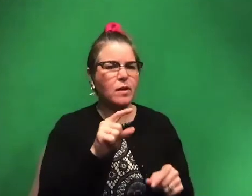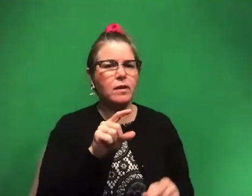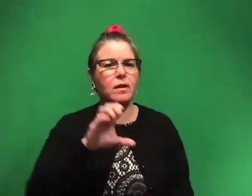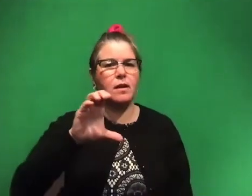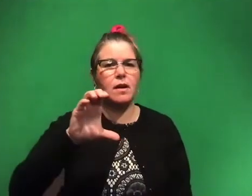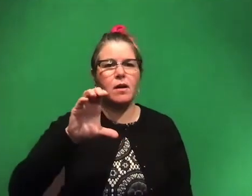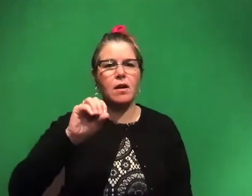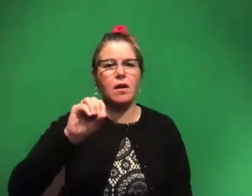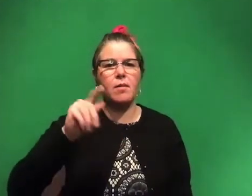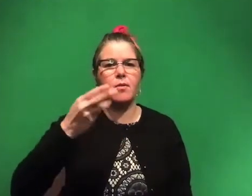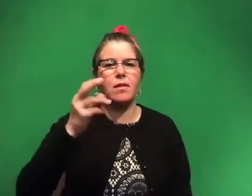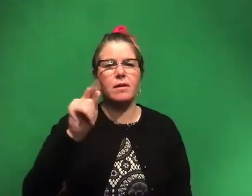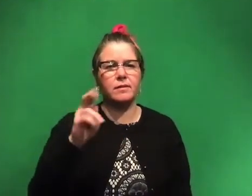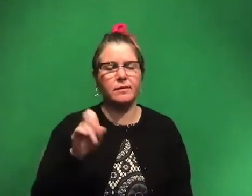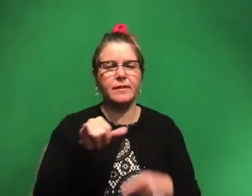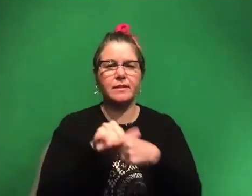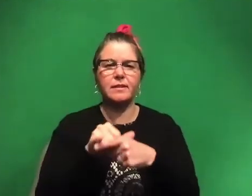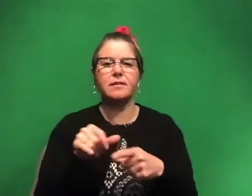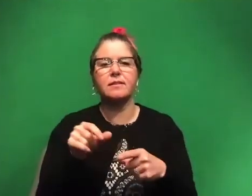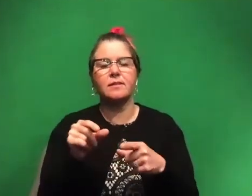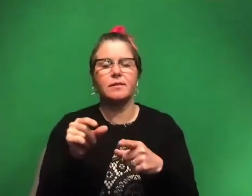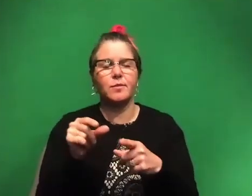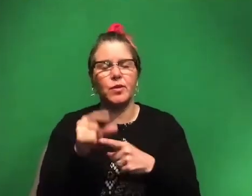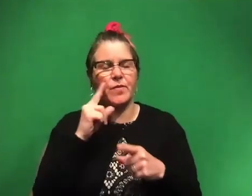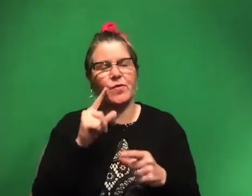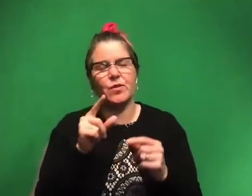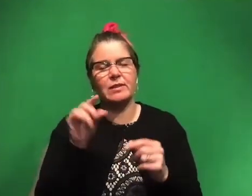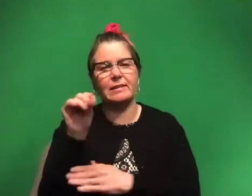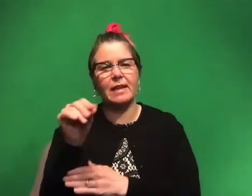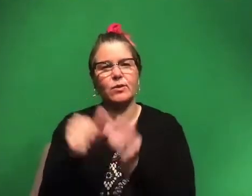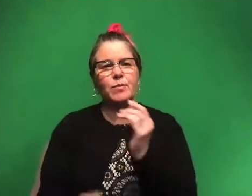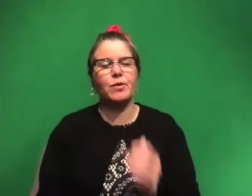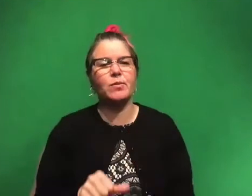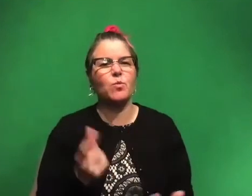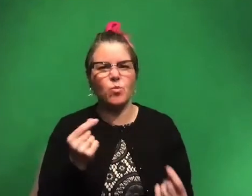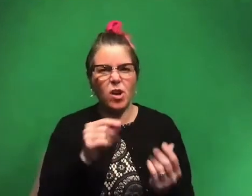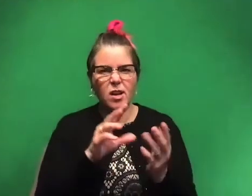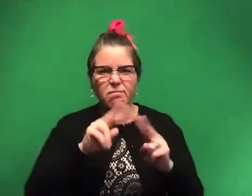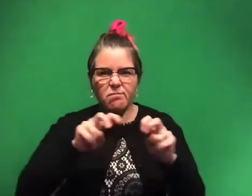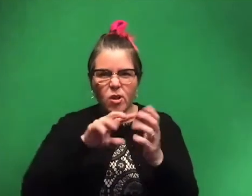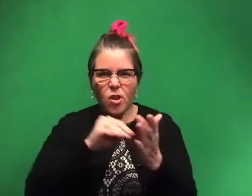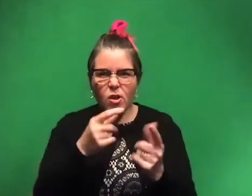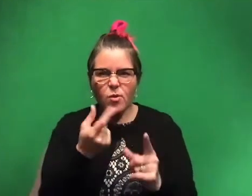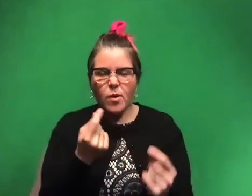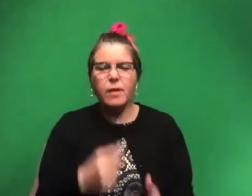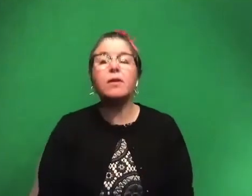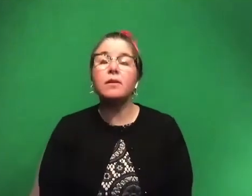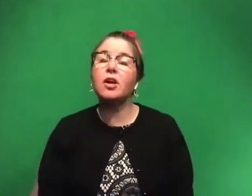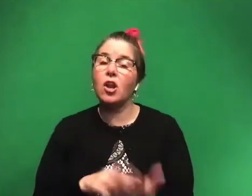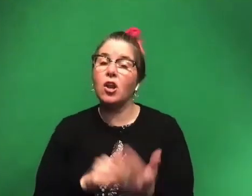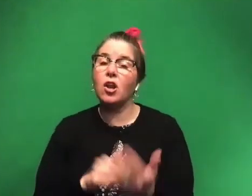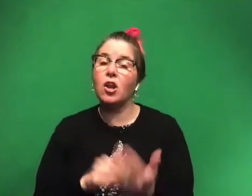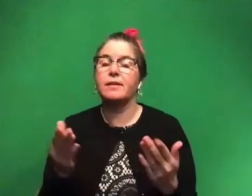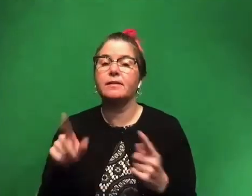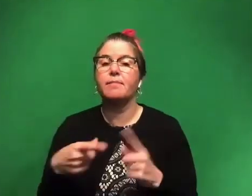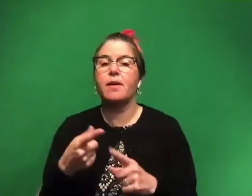Coprolite. Coprolite. Oh, coprolite. How do learn from coprolites? You can learn a lot of things. You can learn about